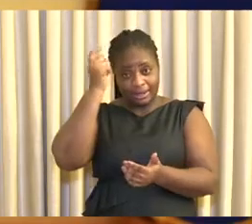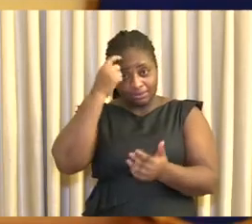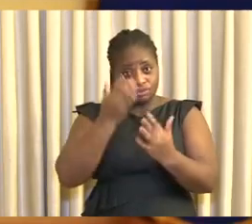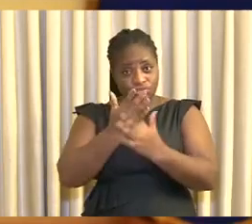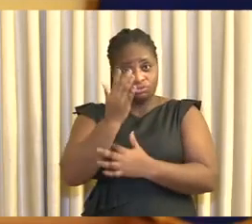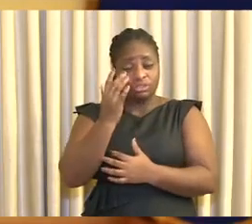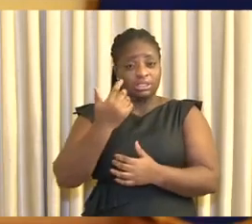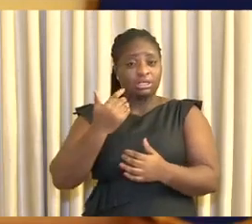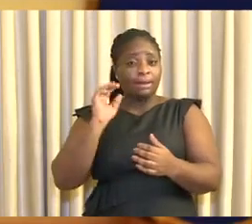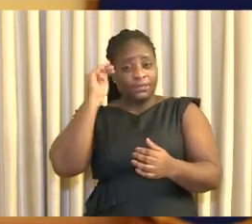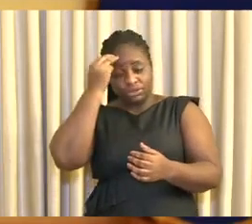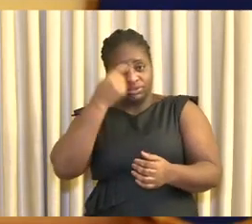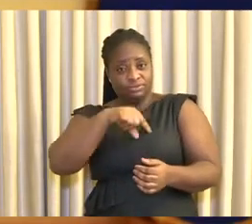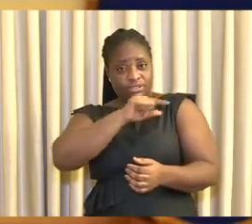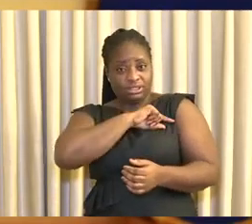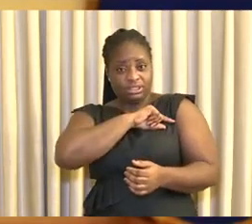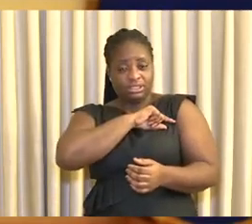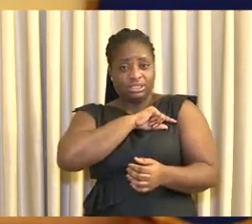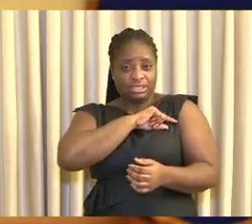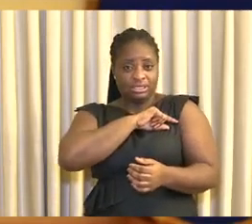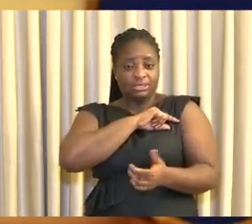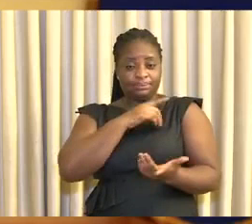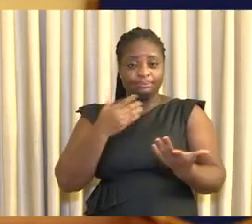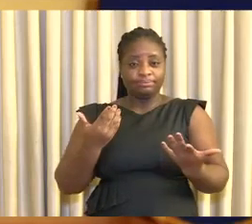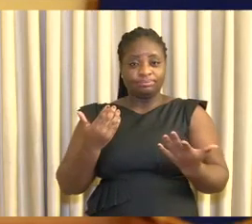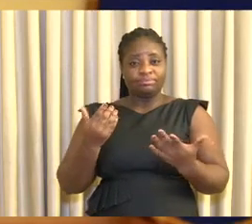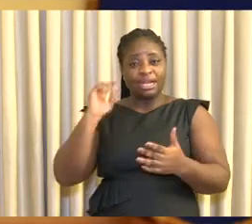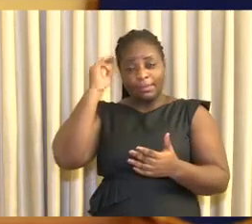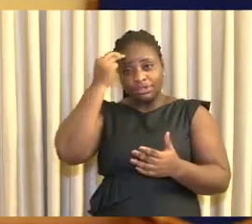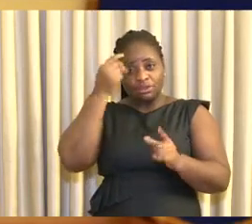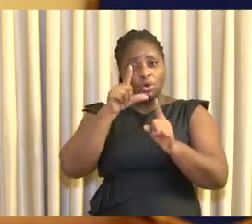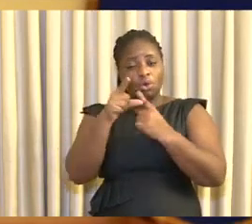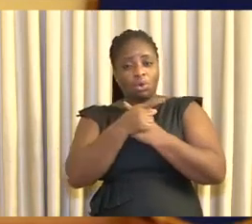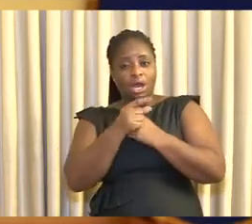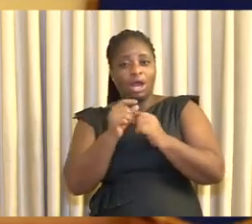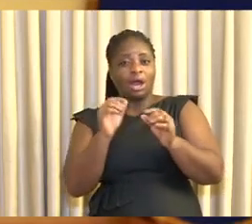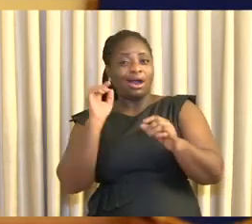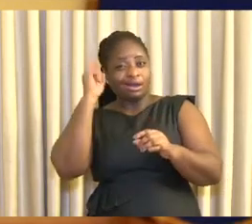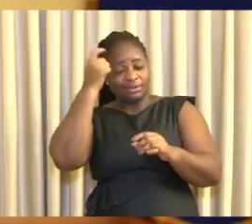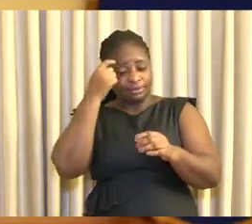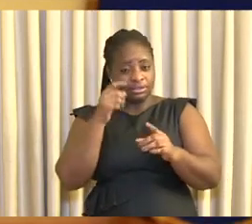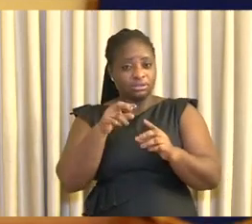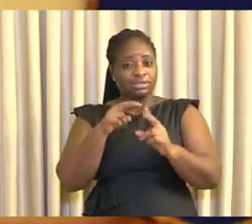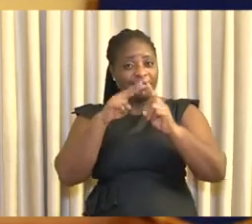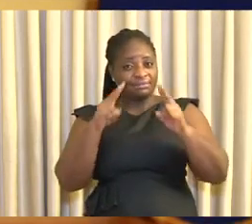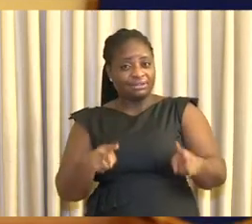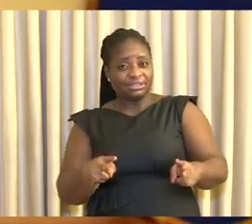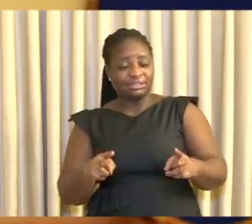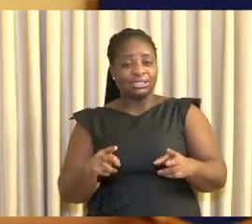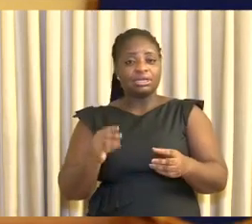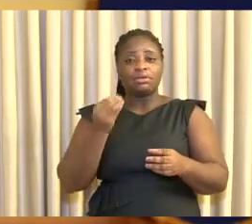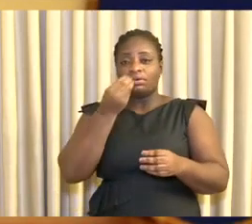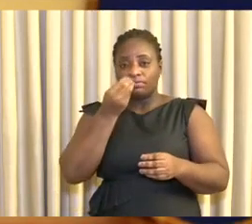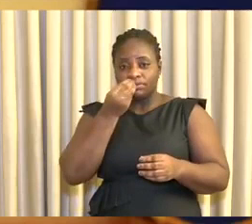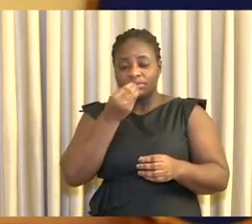and the Ministry of Food and Agriculture through the National Buffer Stock Company, in collaboration with the MMDCs and